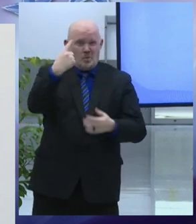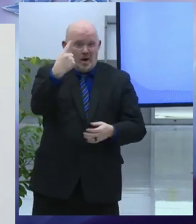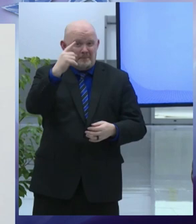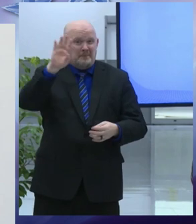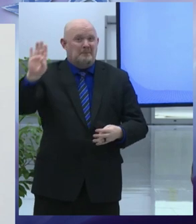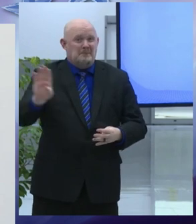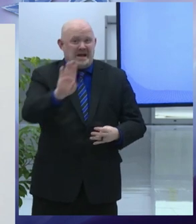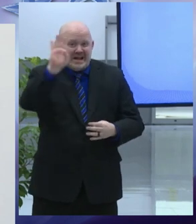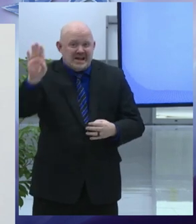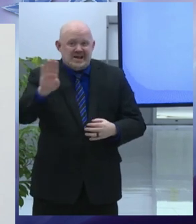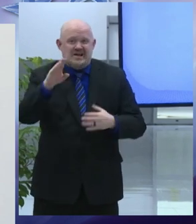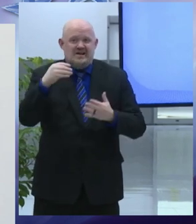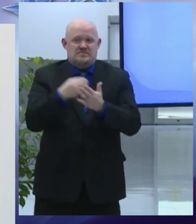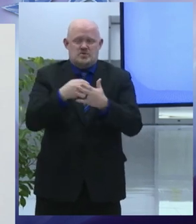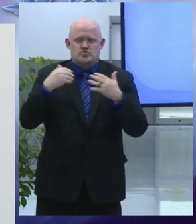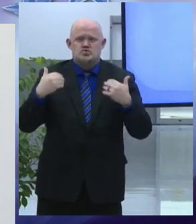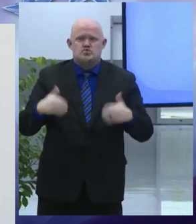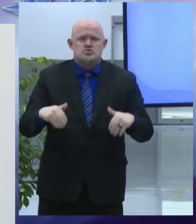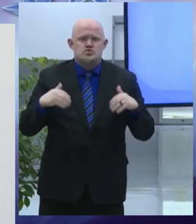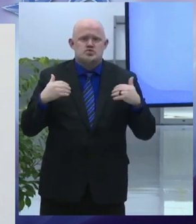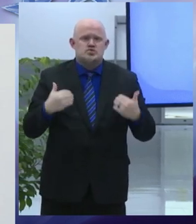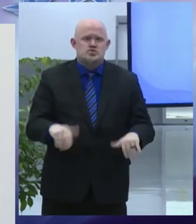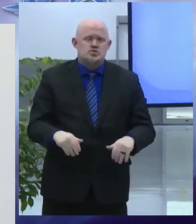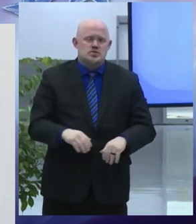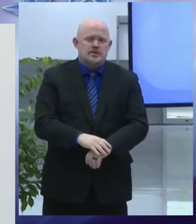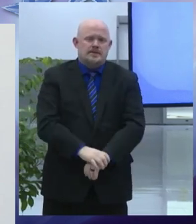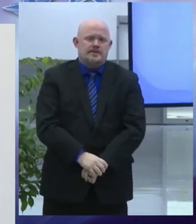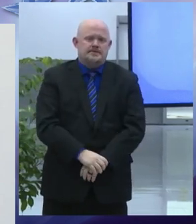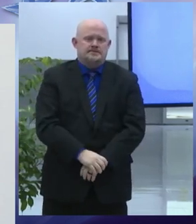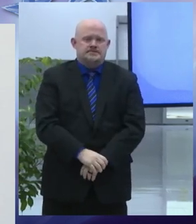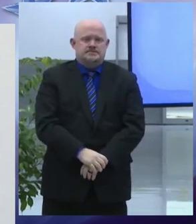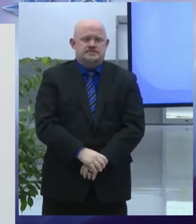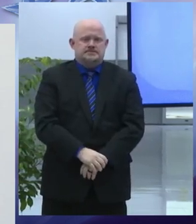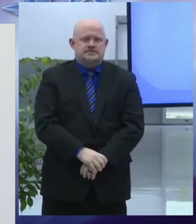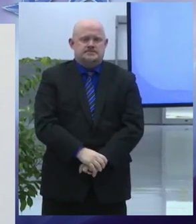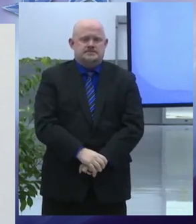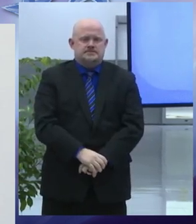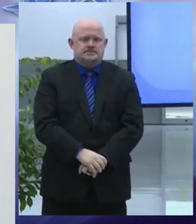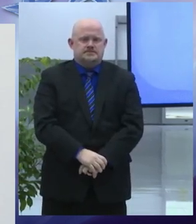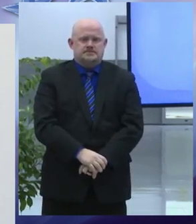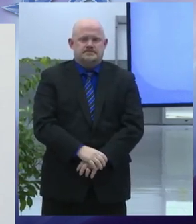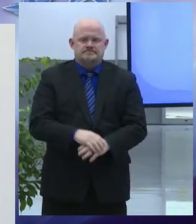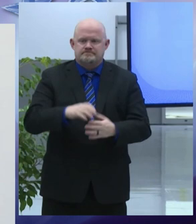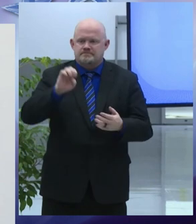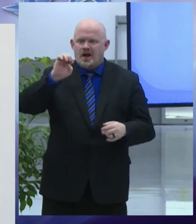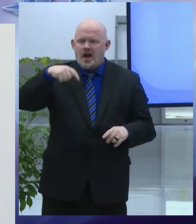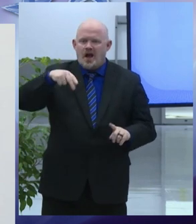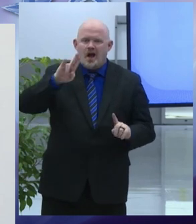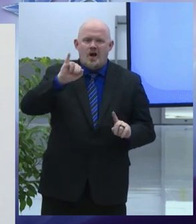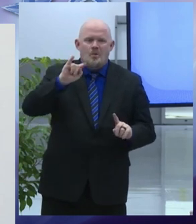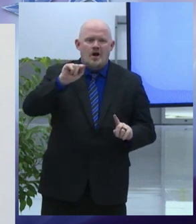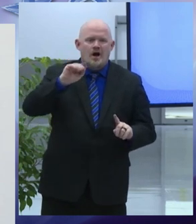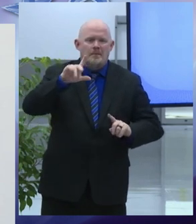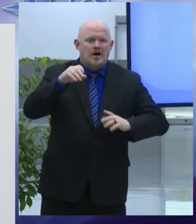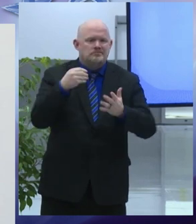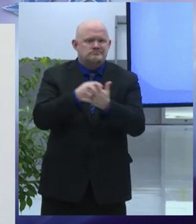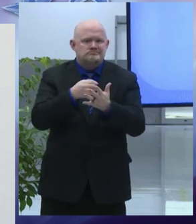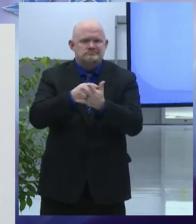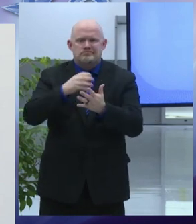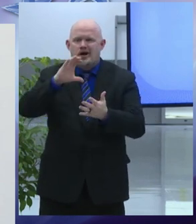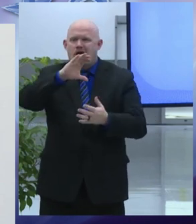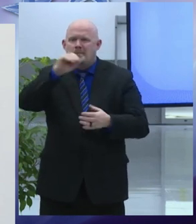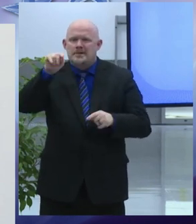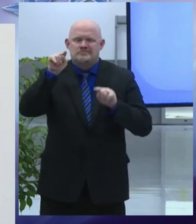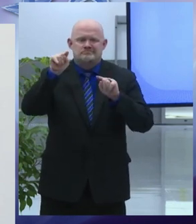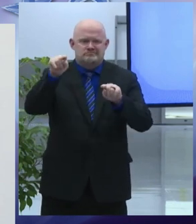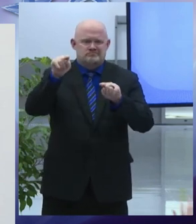who recently committed to maintaining its presence in the tower plaza that bears its name for years to come i want to thank the company